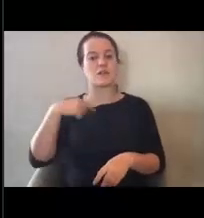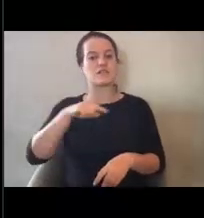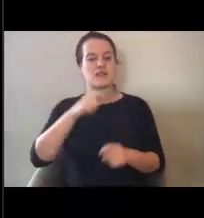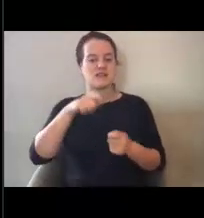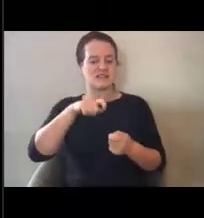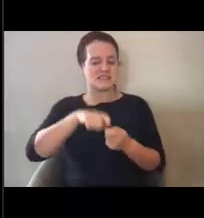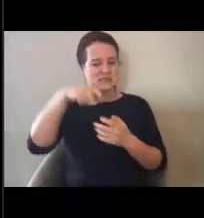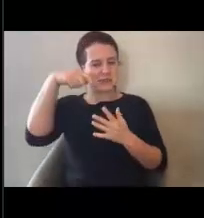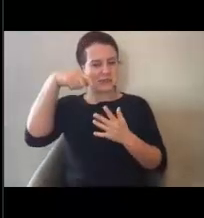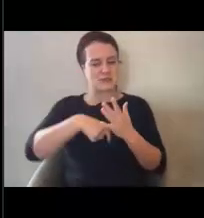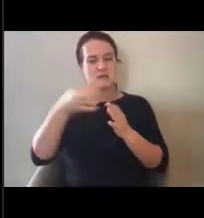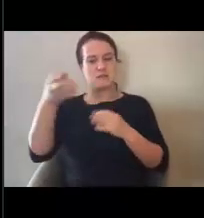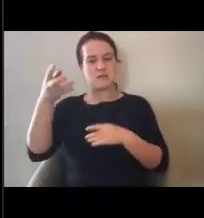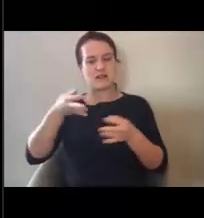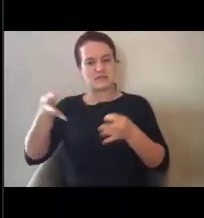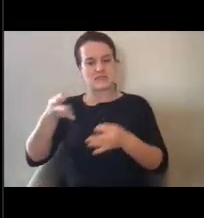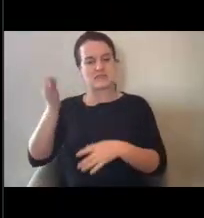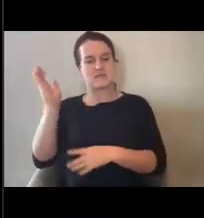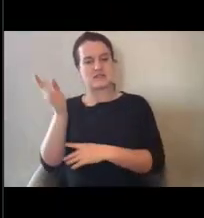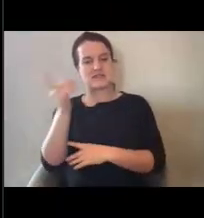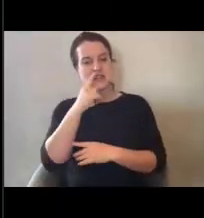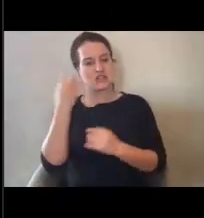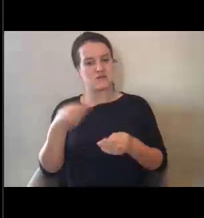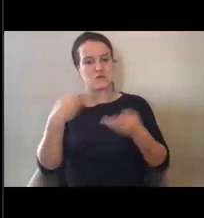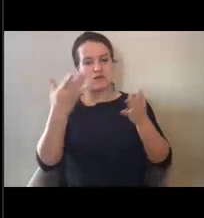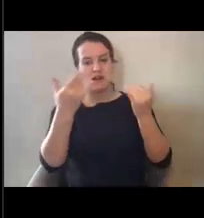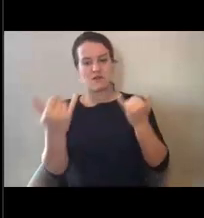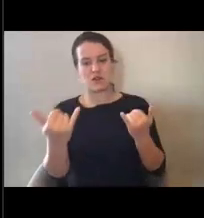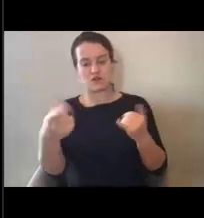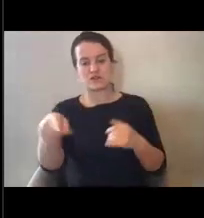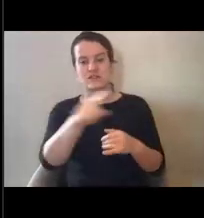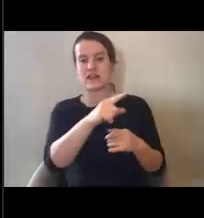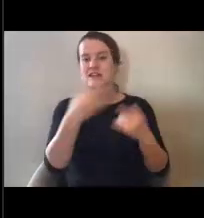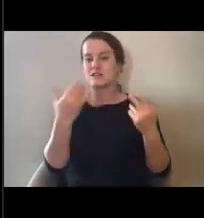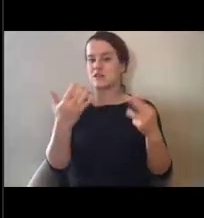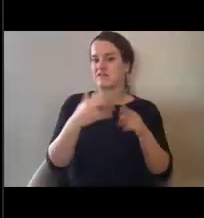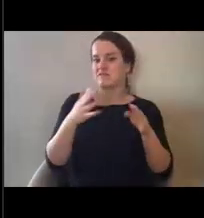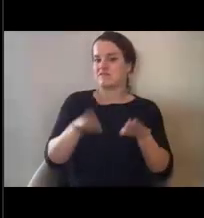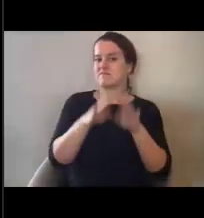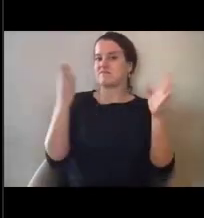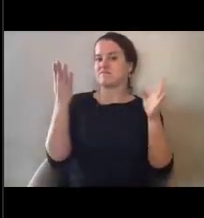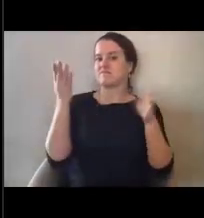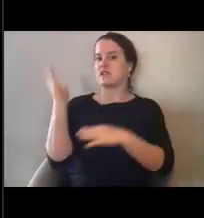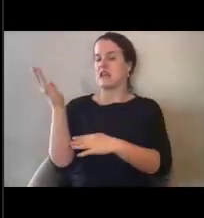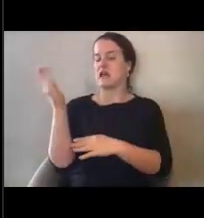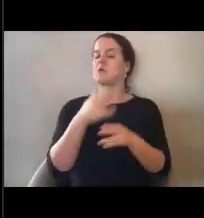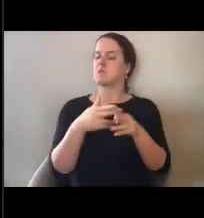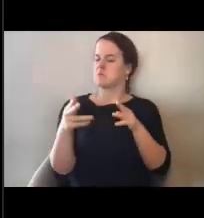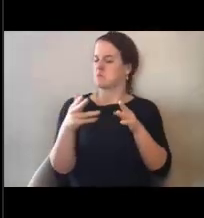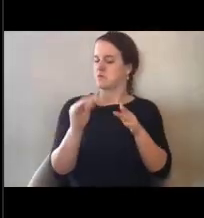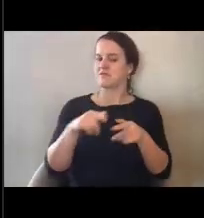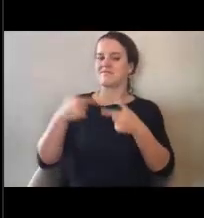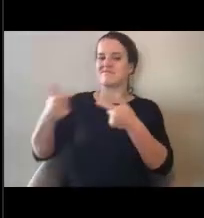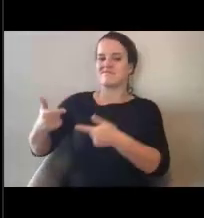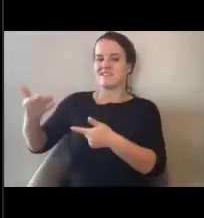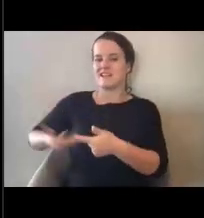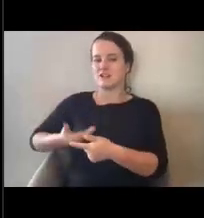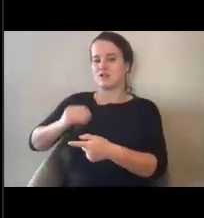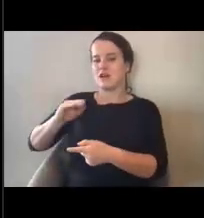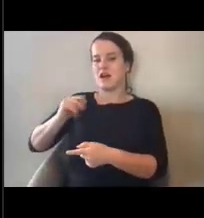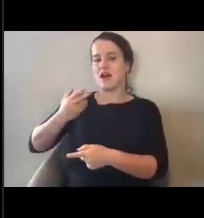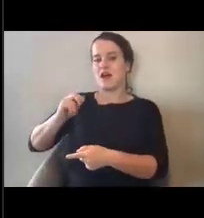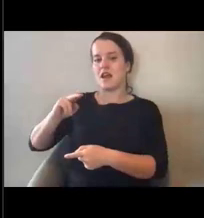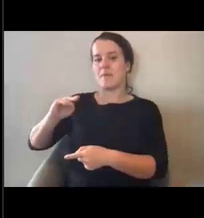to provide you and for that reason, I'm keeping my opening comments very brief and introducing the next speaker, Ana Montero,